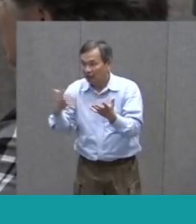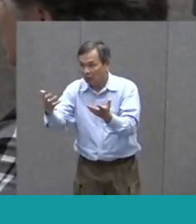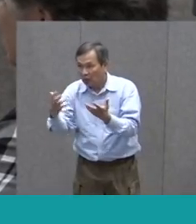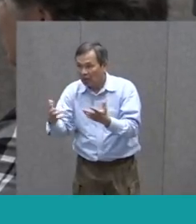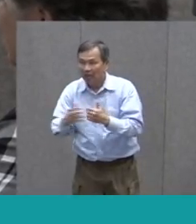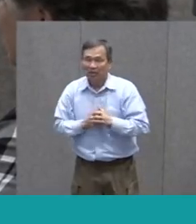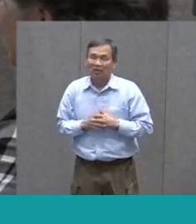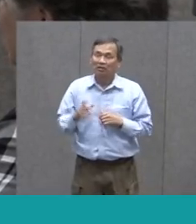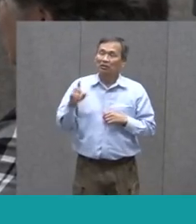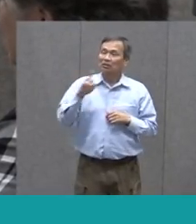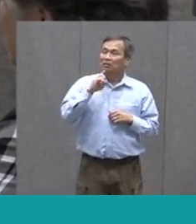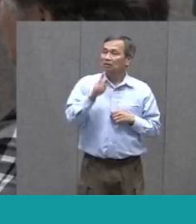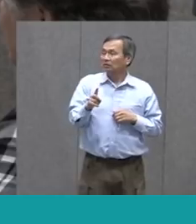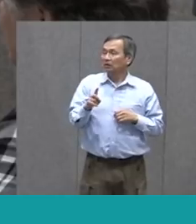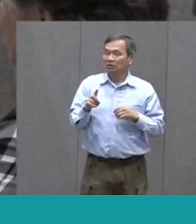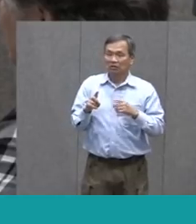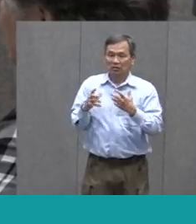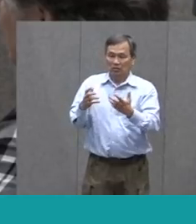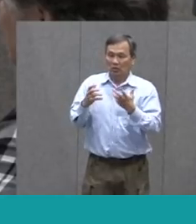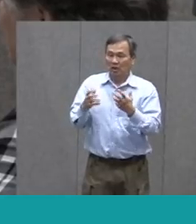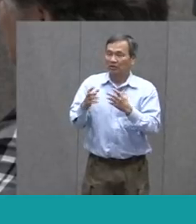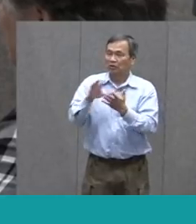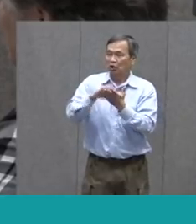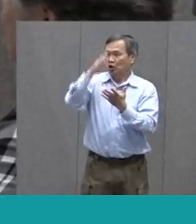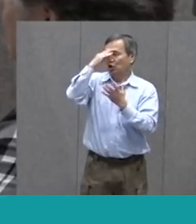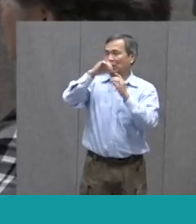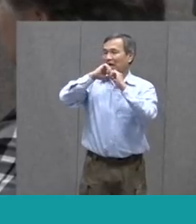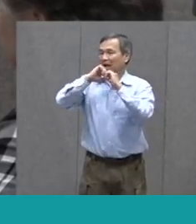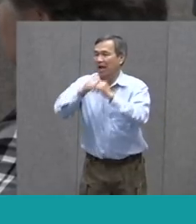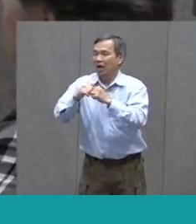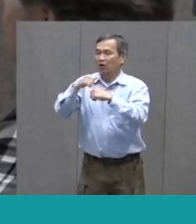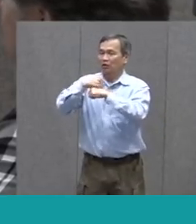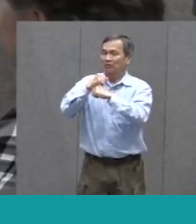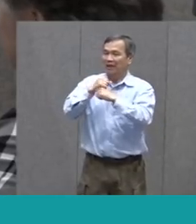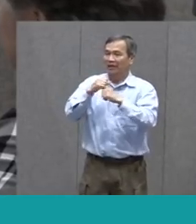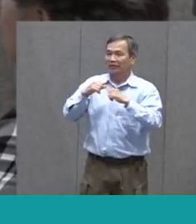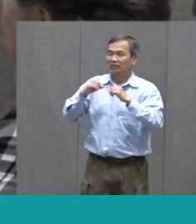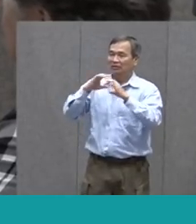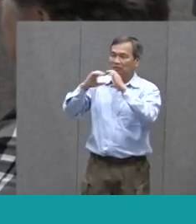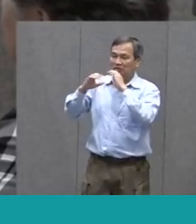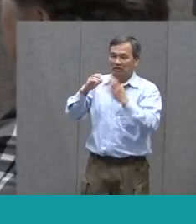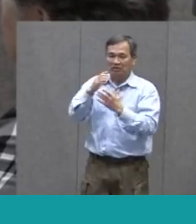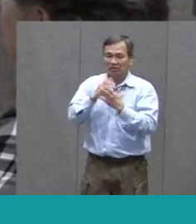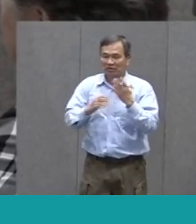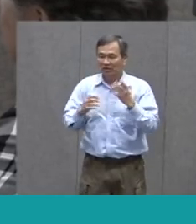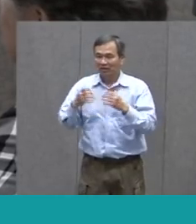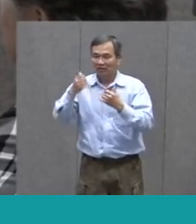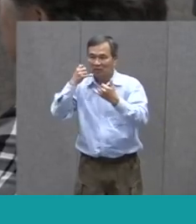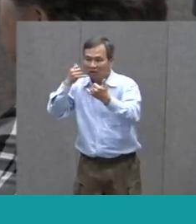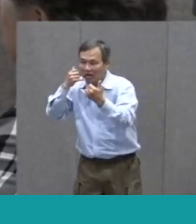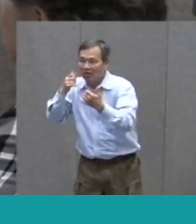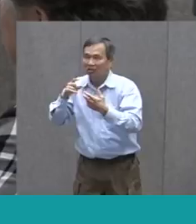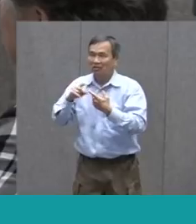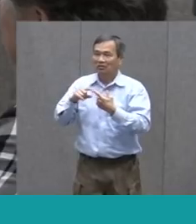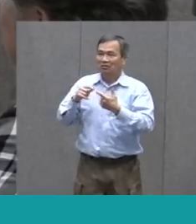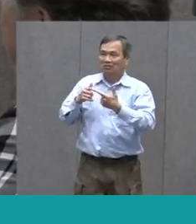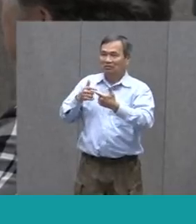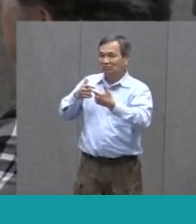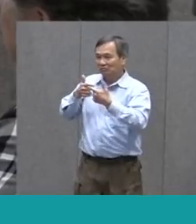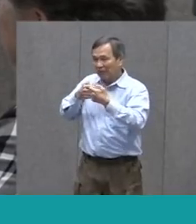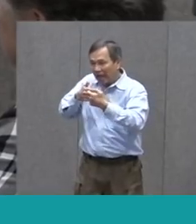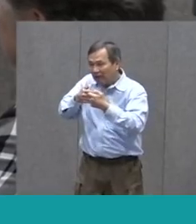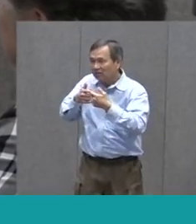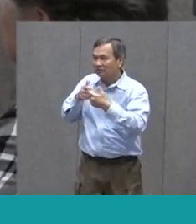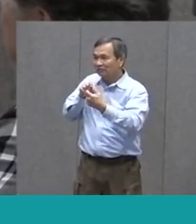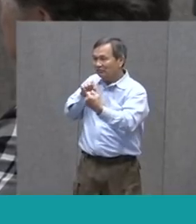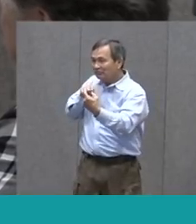They've been wanting to learn how to make that communication. Some of them have called, some of them have sent text messages, some of